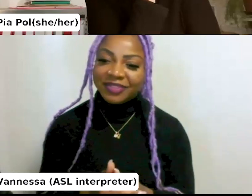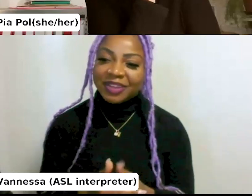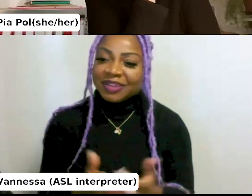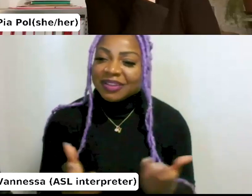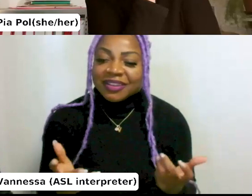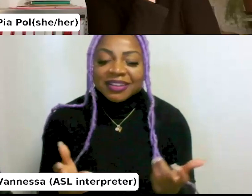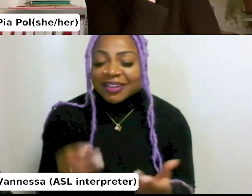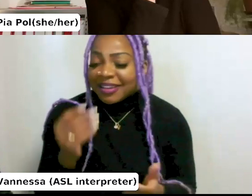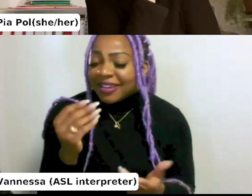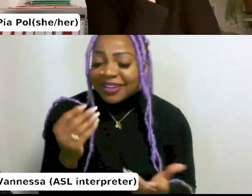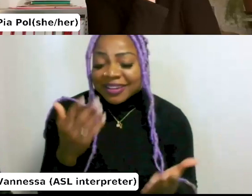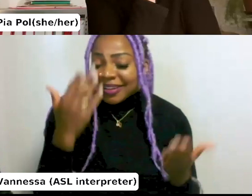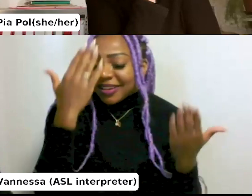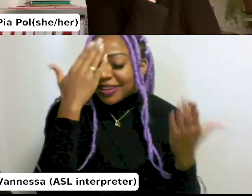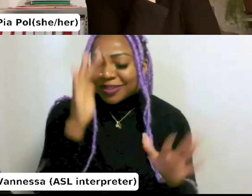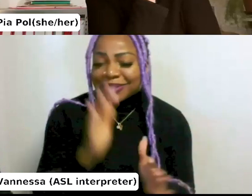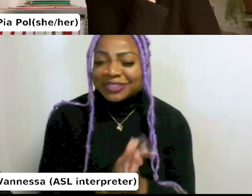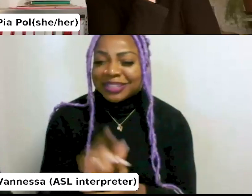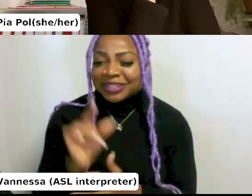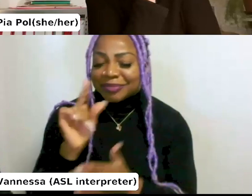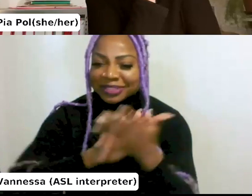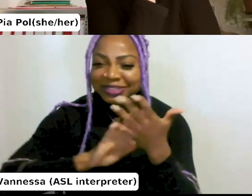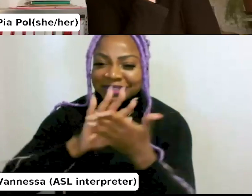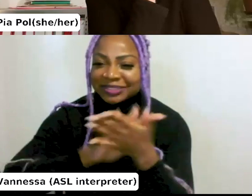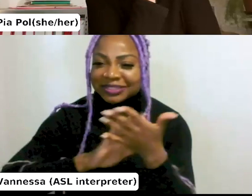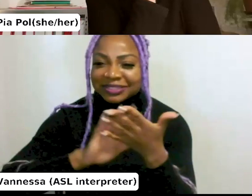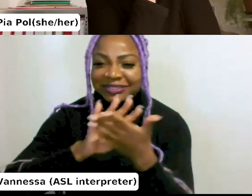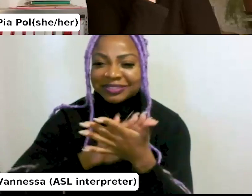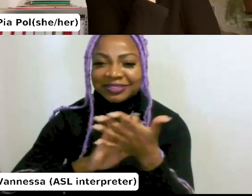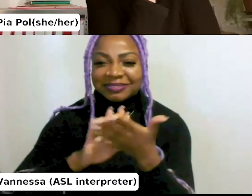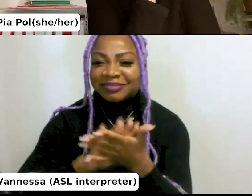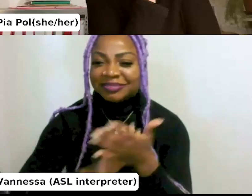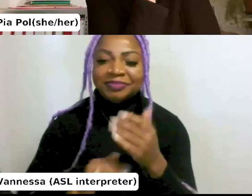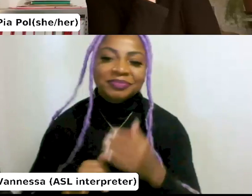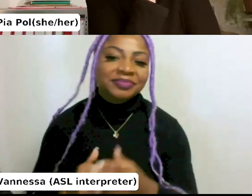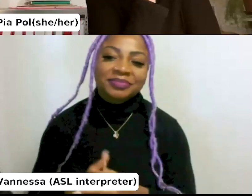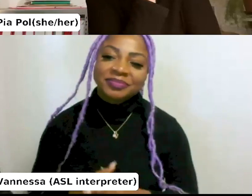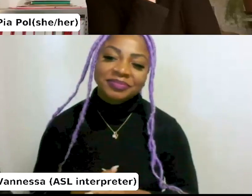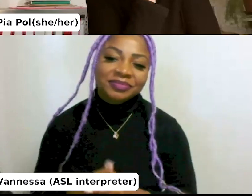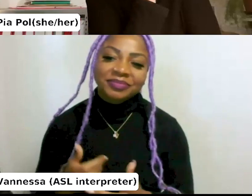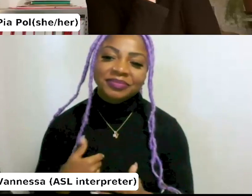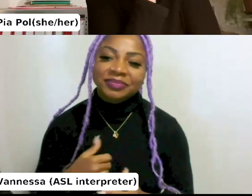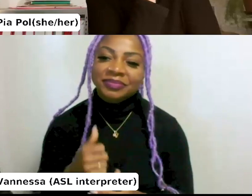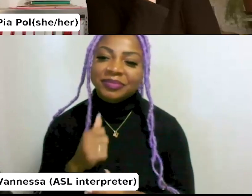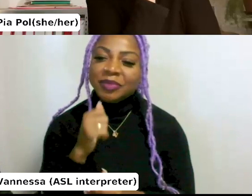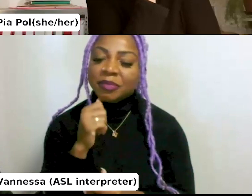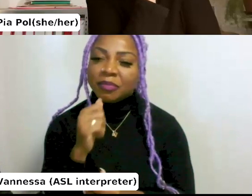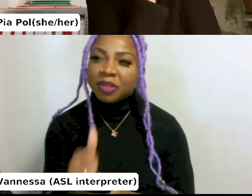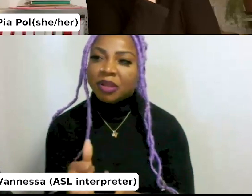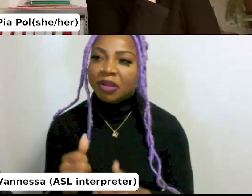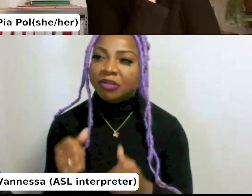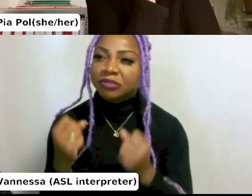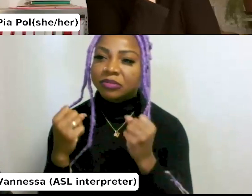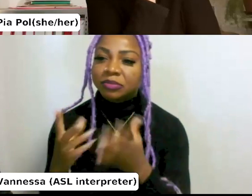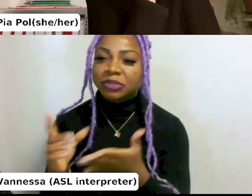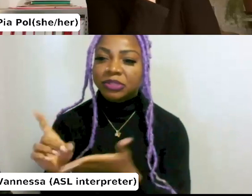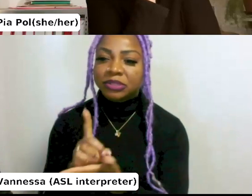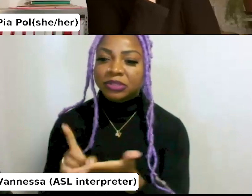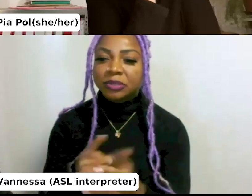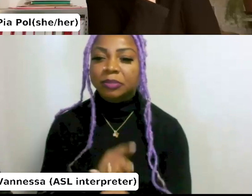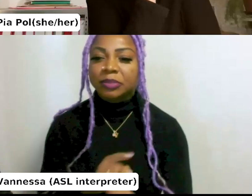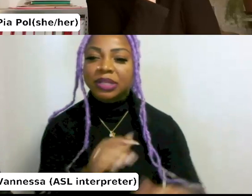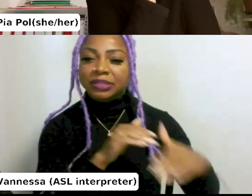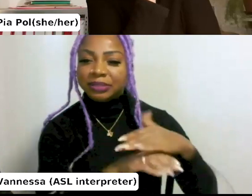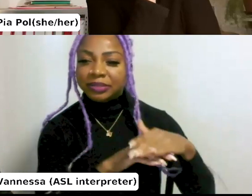don't know. Sorry. It's very vague for me as a designer. not, not, not something I'm extremely busy with. I think in terms of accessibility,